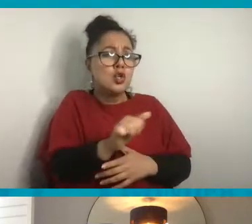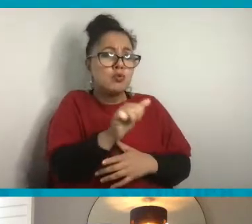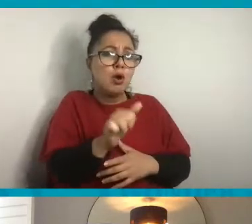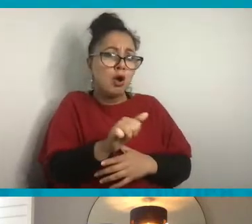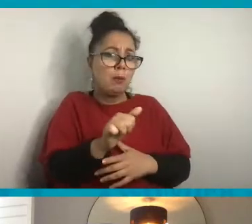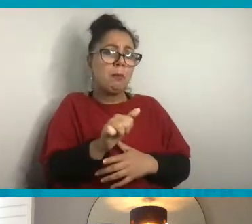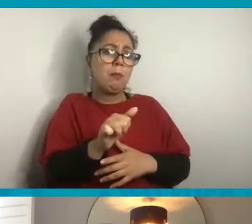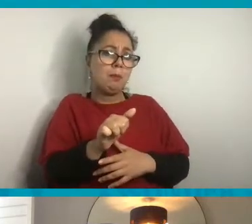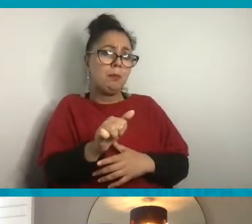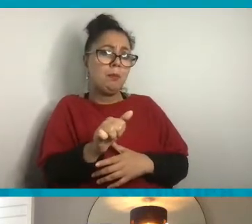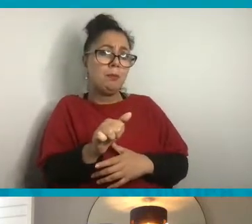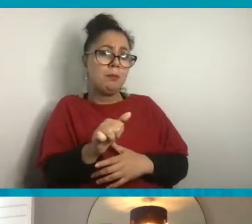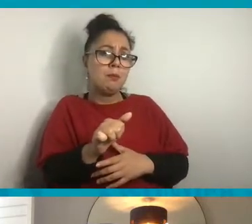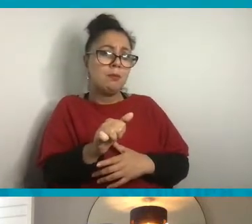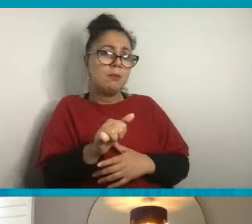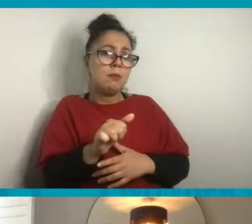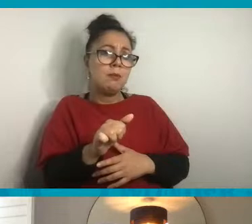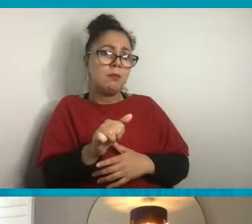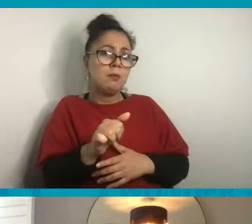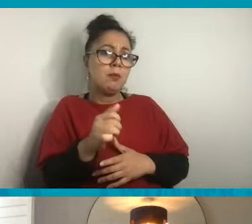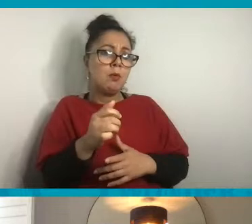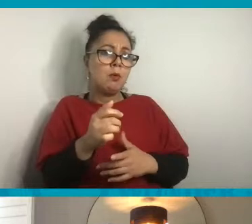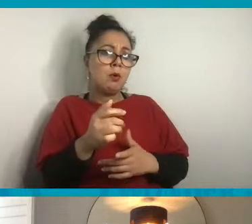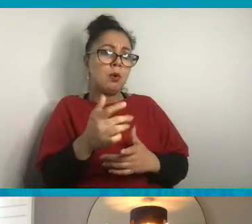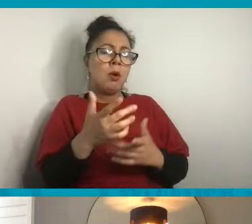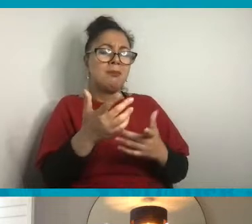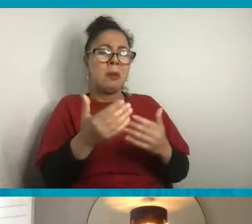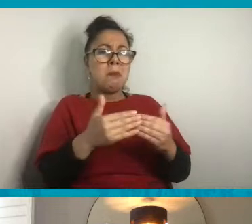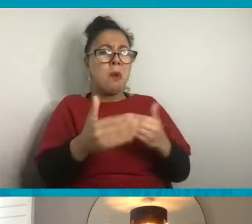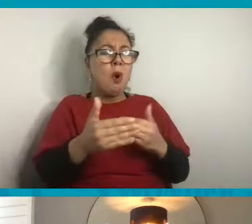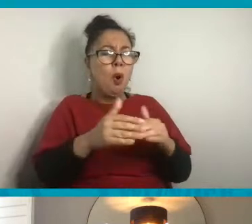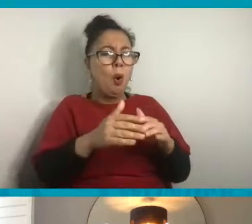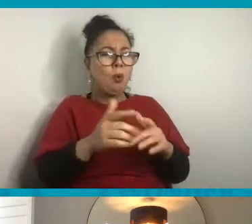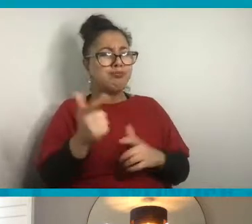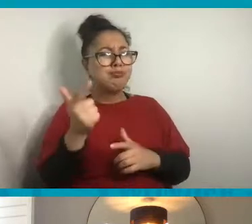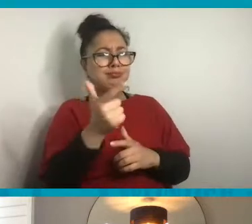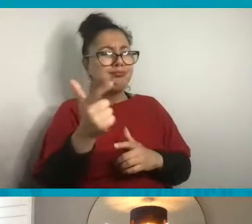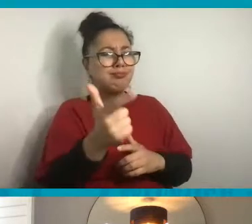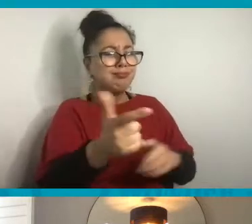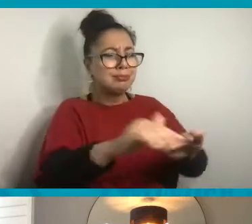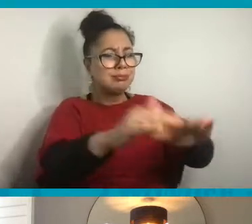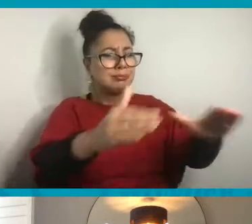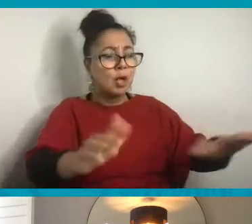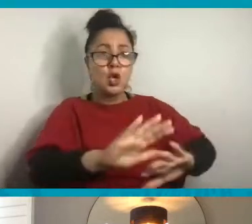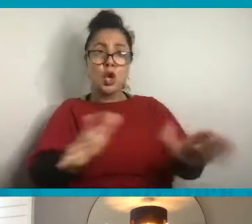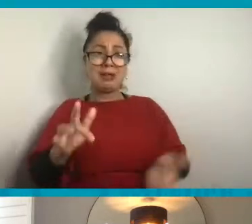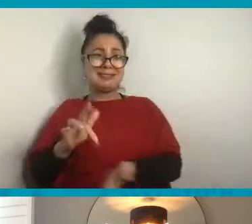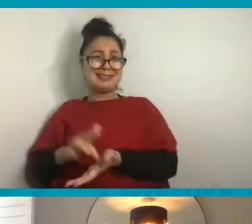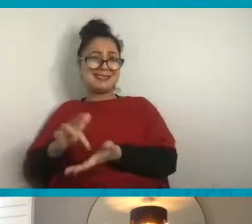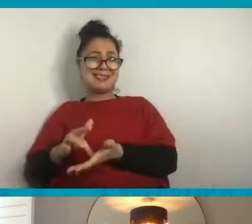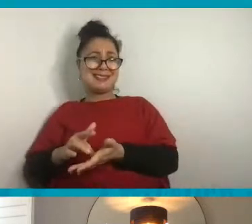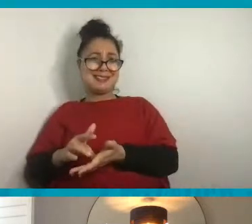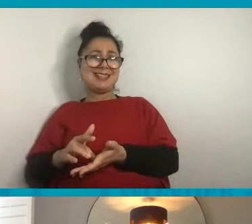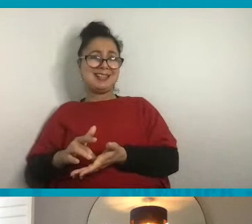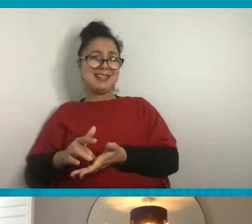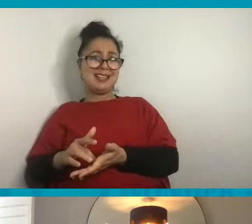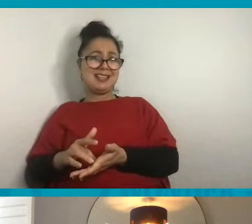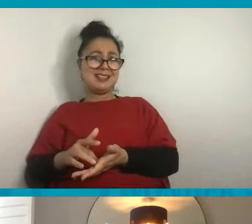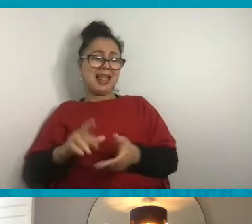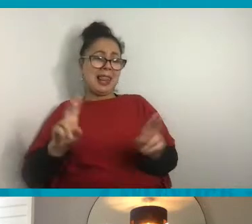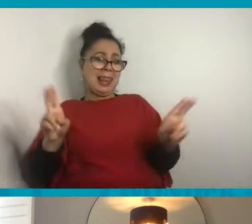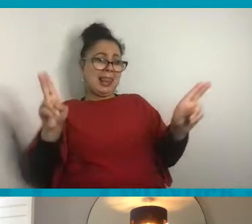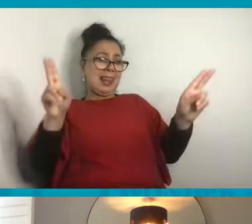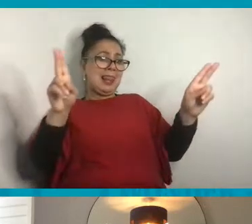where there's more rural places. So there aren't many cities, there's less energy, electricity